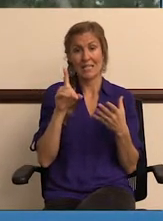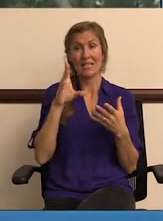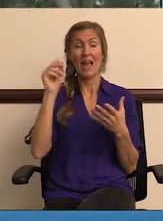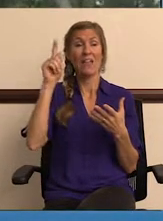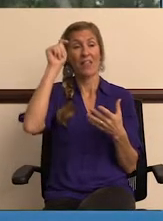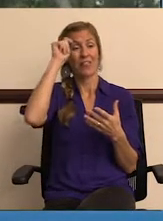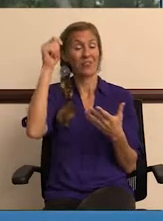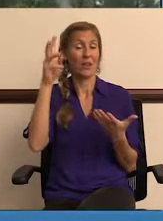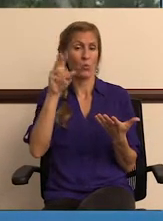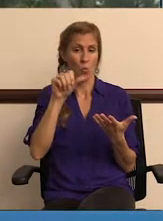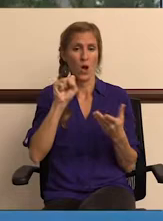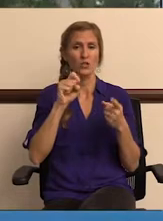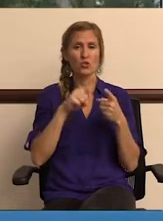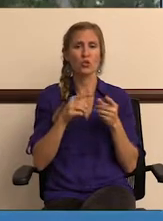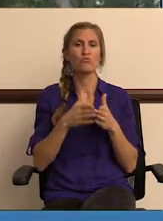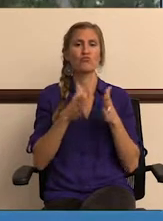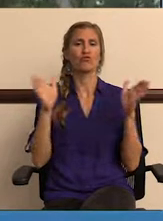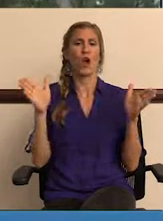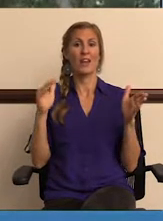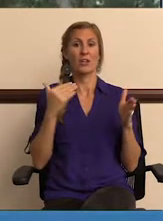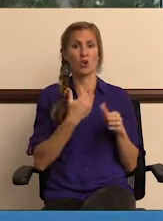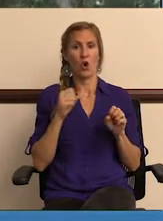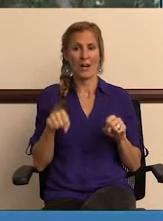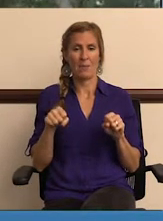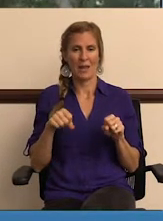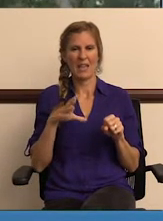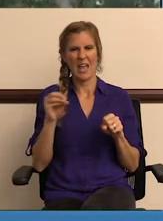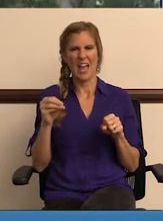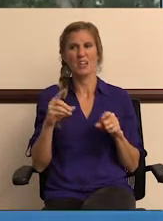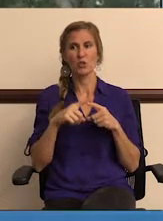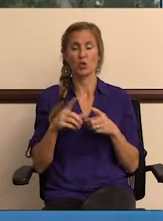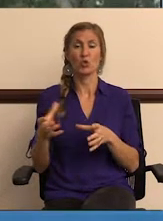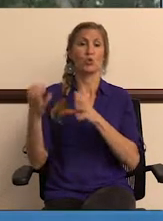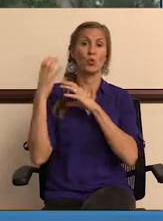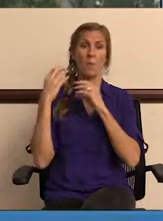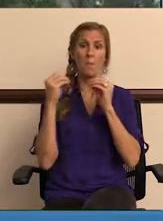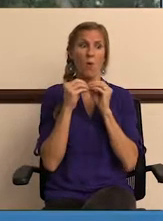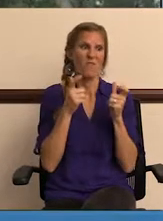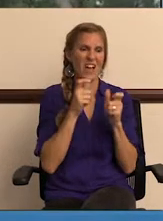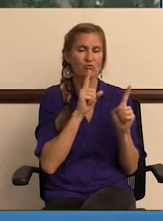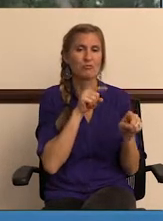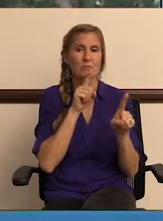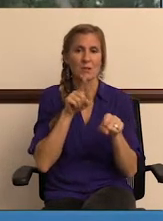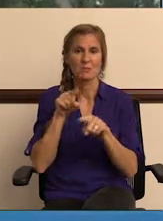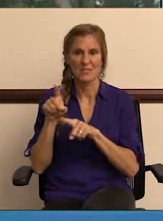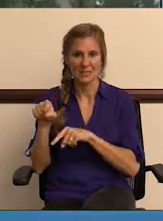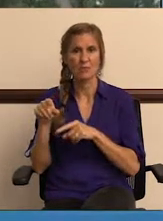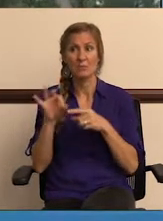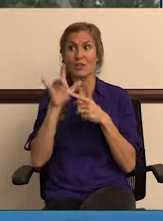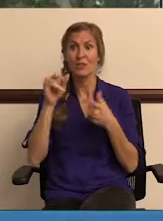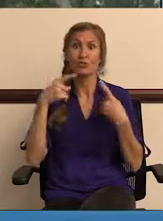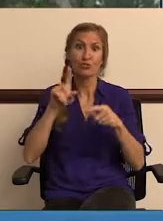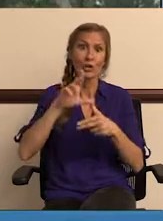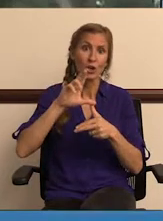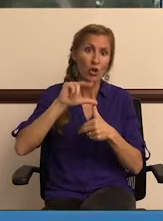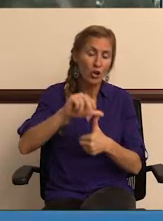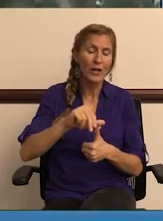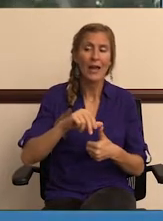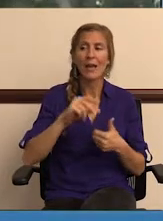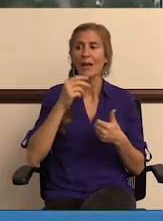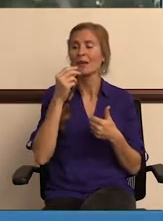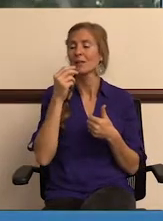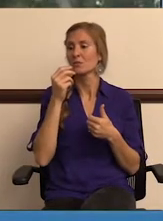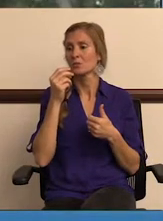we did, and the theory was to broaden our capability and to add to our responsiveness, especially in times of emergency when we're doing